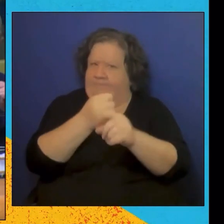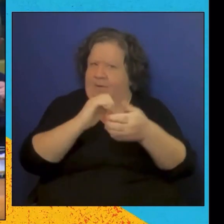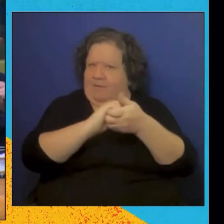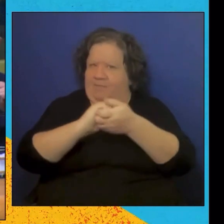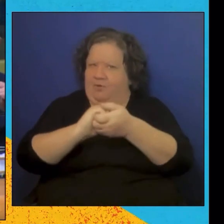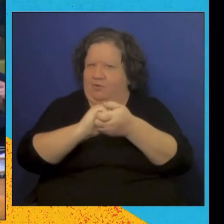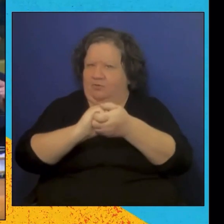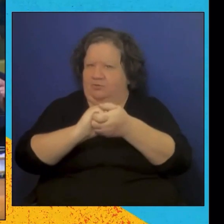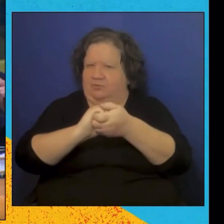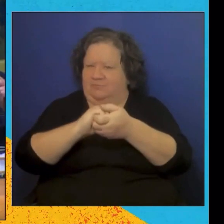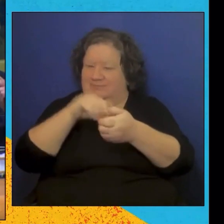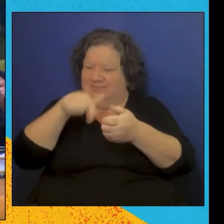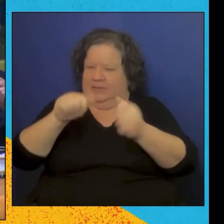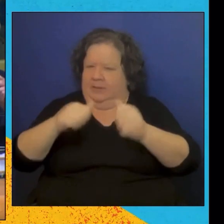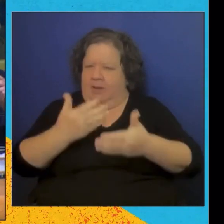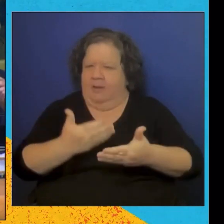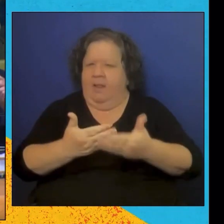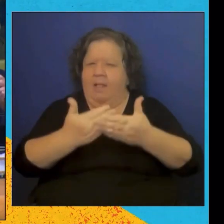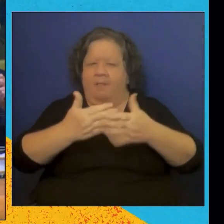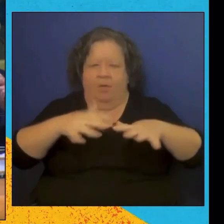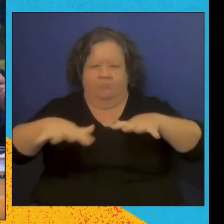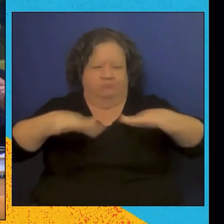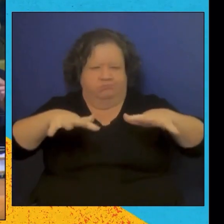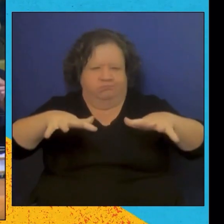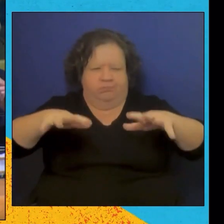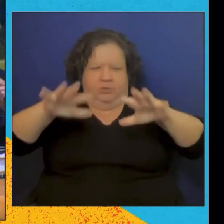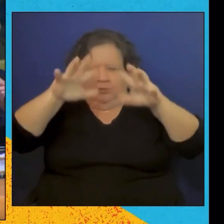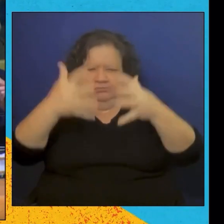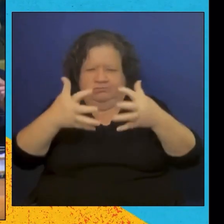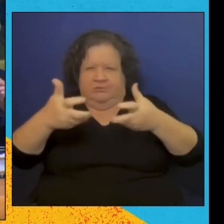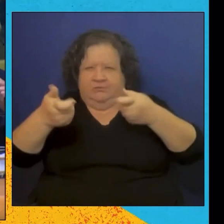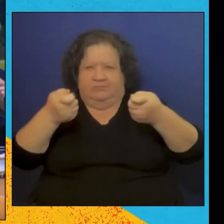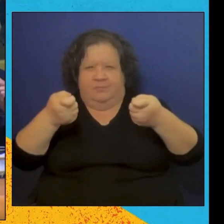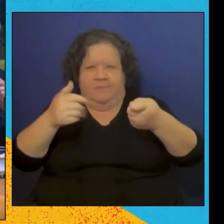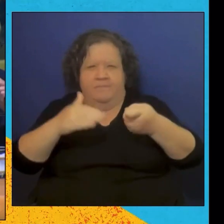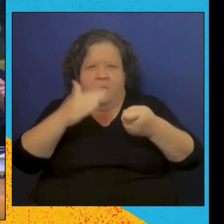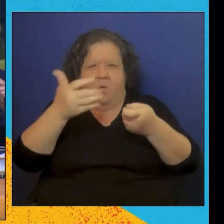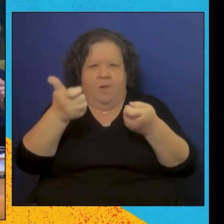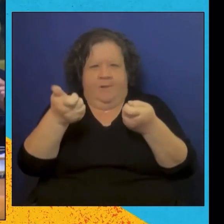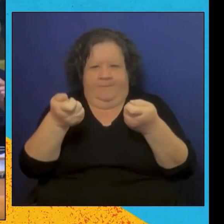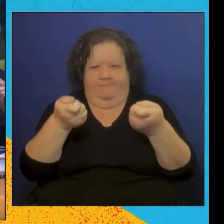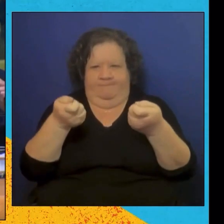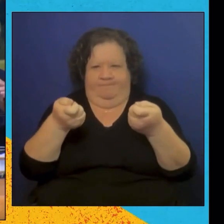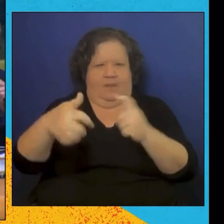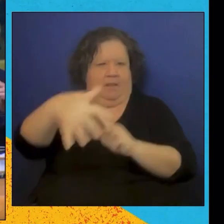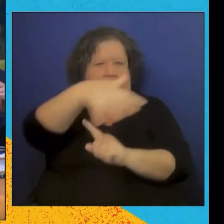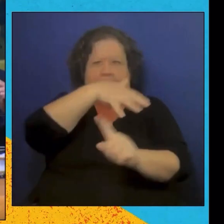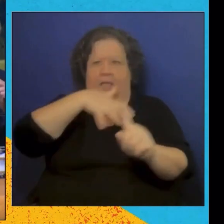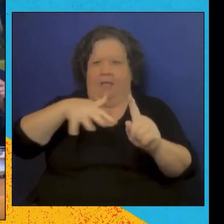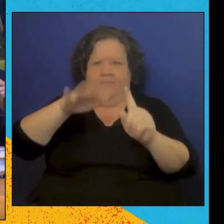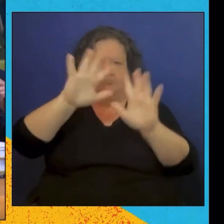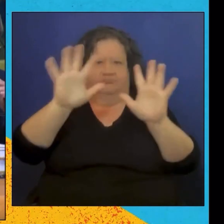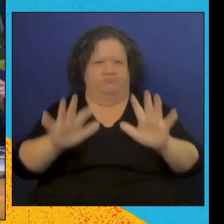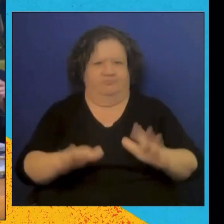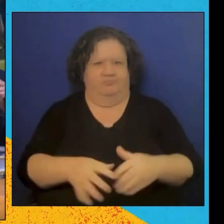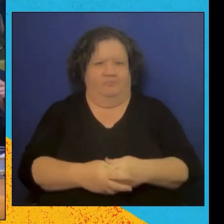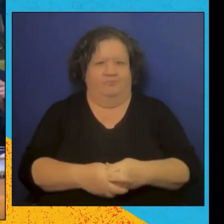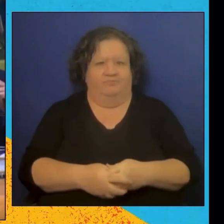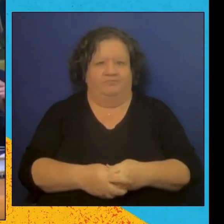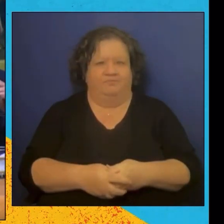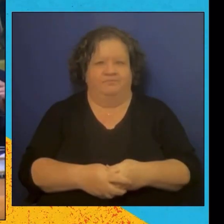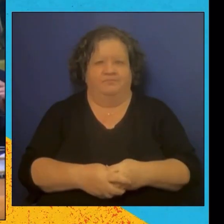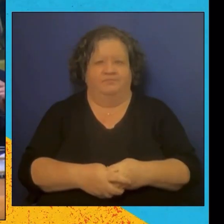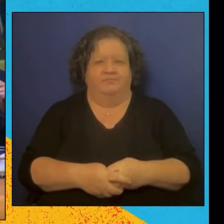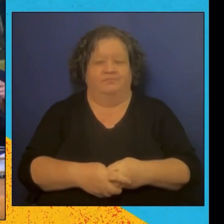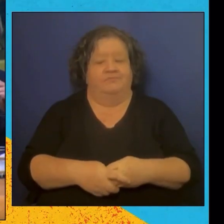all around the world. At our social enterprise, twin science, we call this understanding double-winked education,